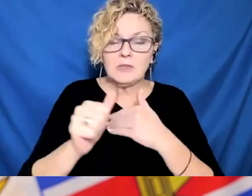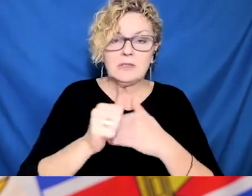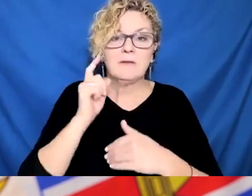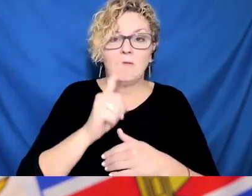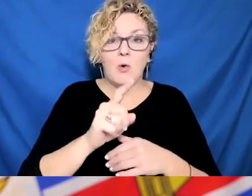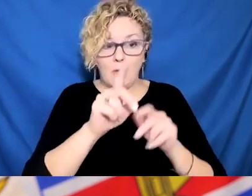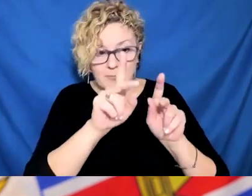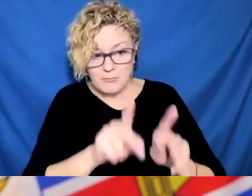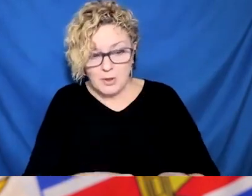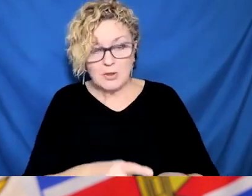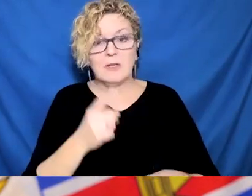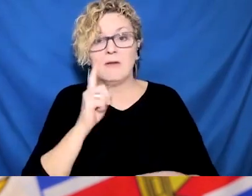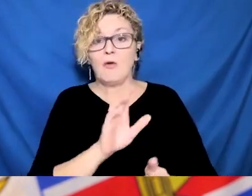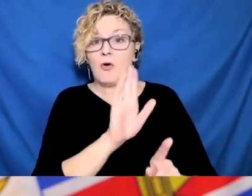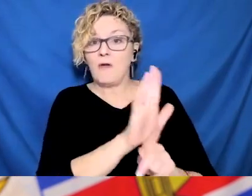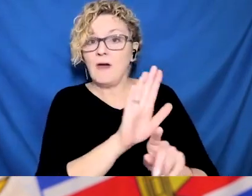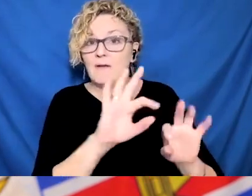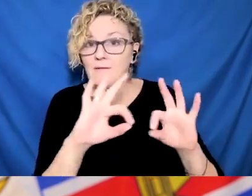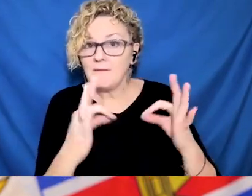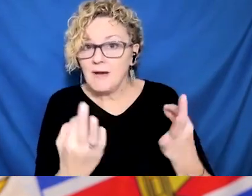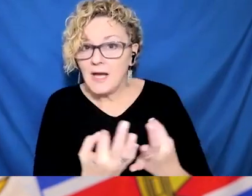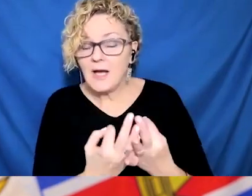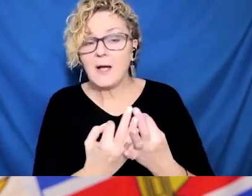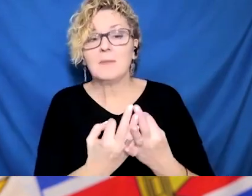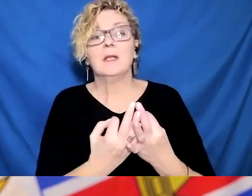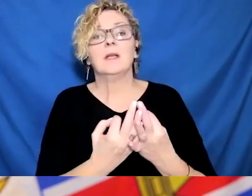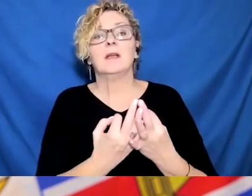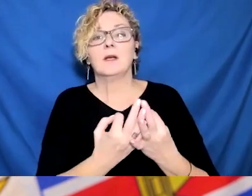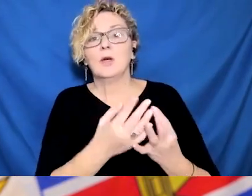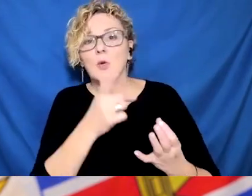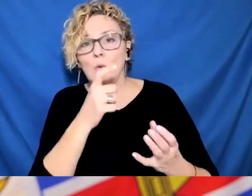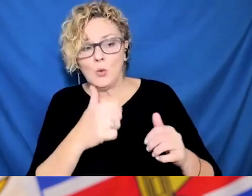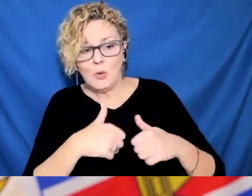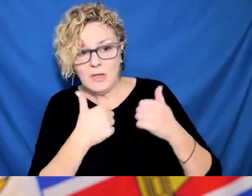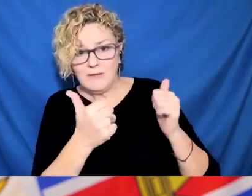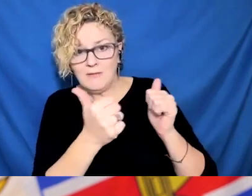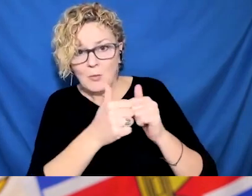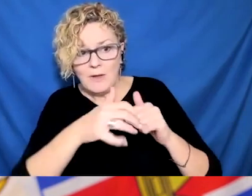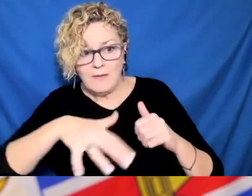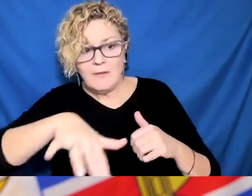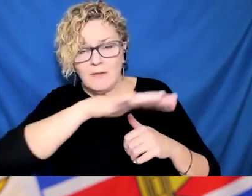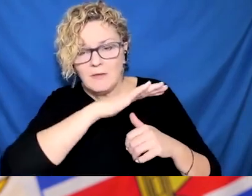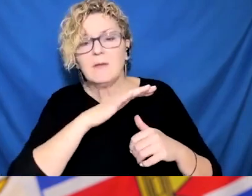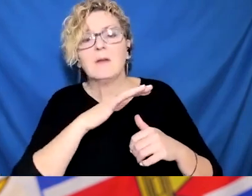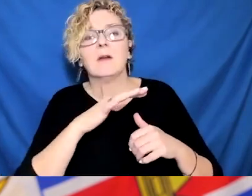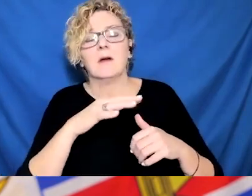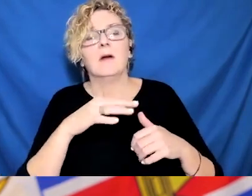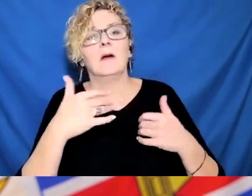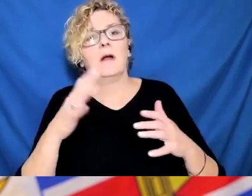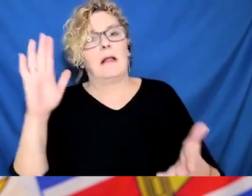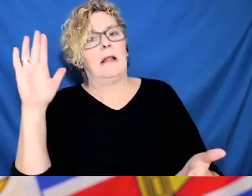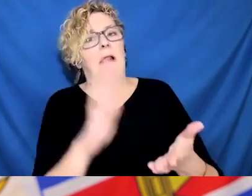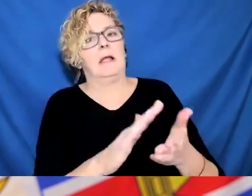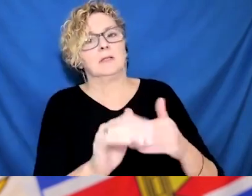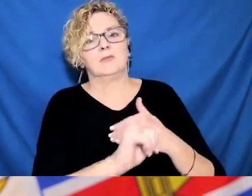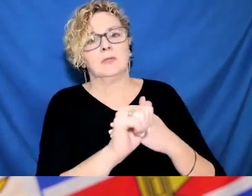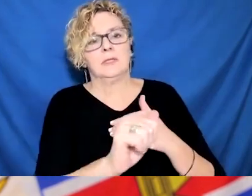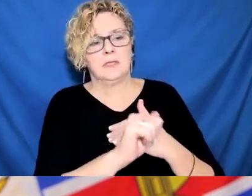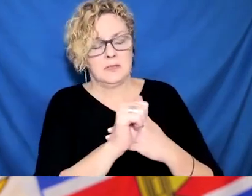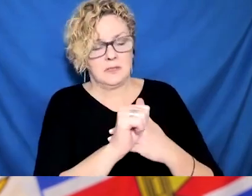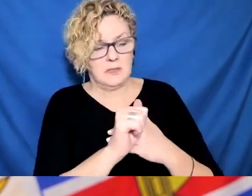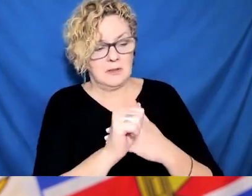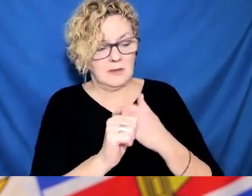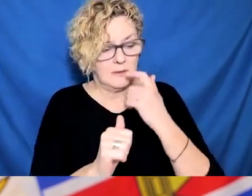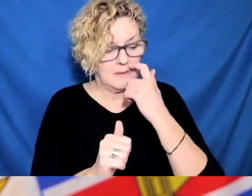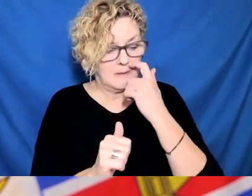and assisted living, both amongst residents and staff. And for family members, for people who work and operate